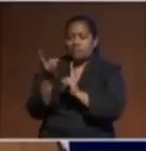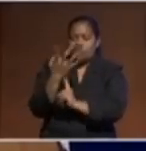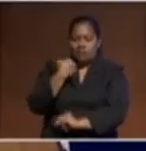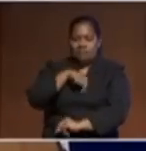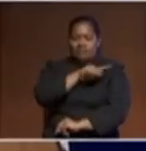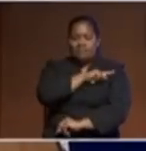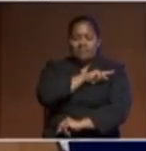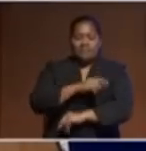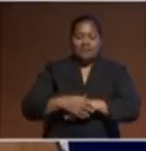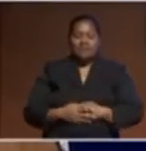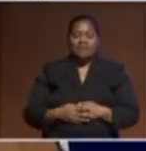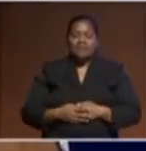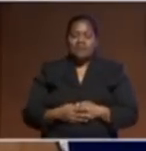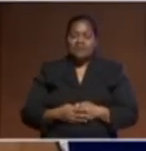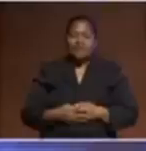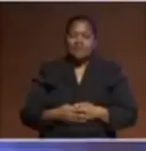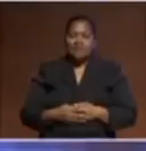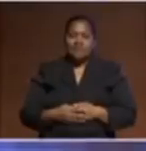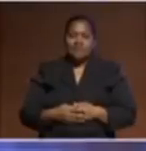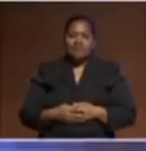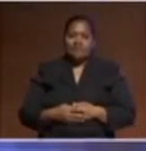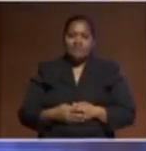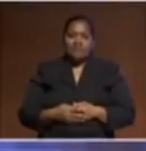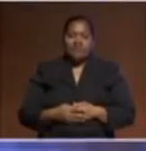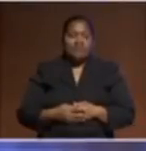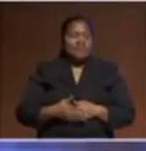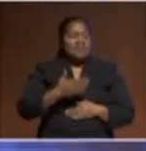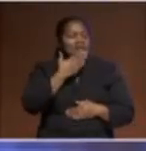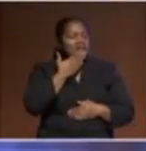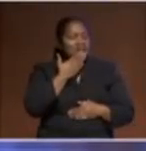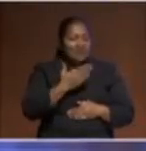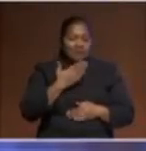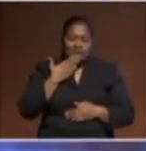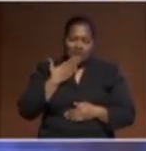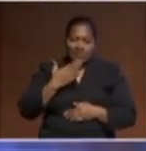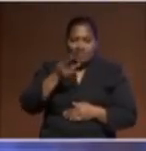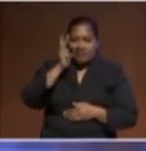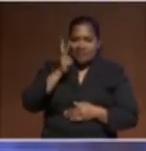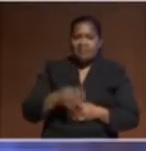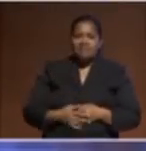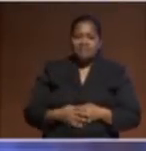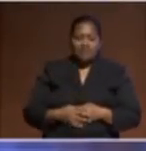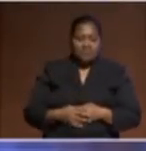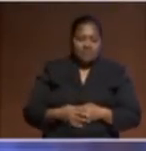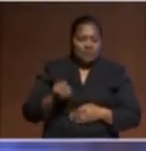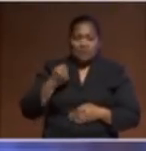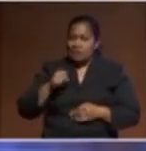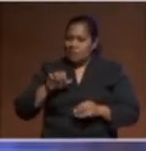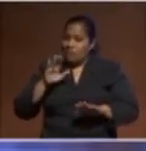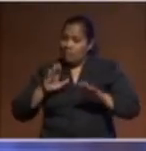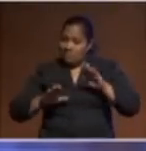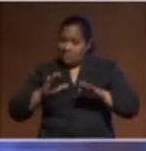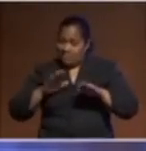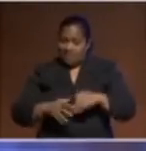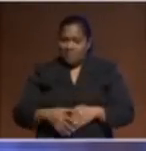community. Thank you. Thank thank you for emphasizing that. There's no doubt in the audience there are probably a few people that may want to